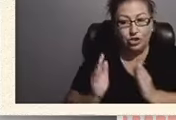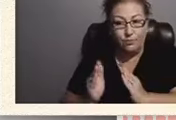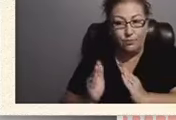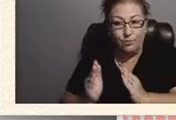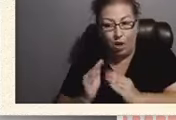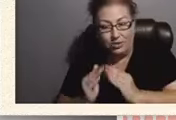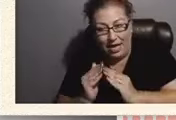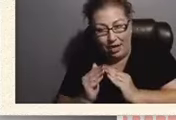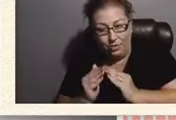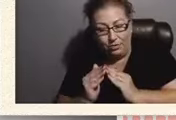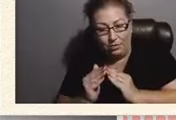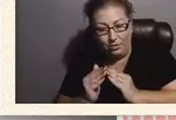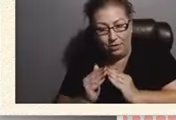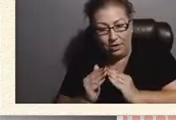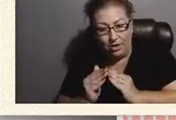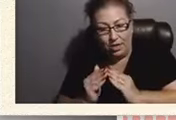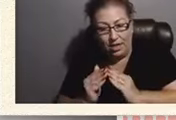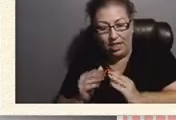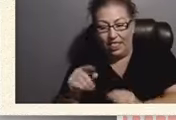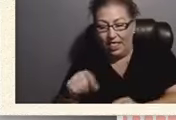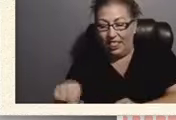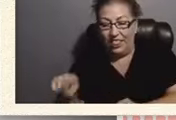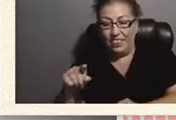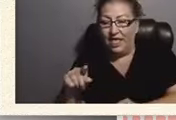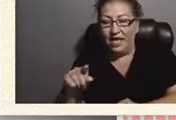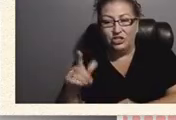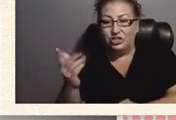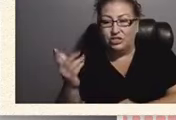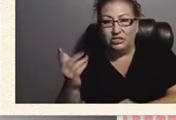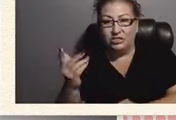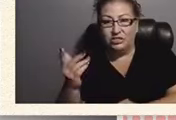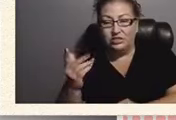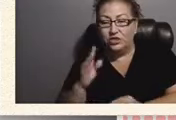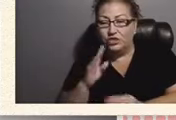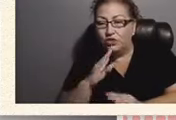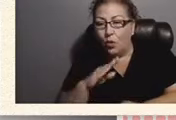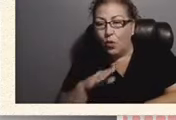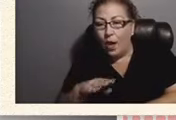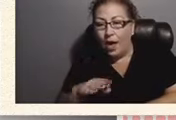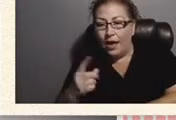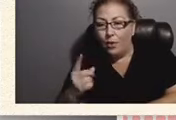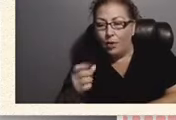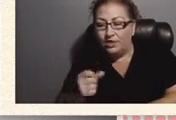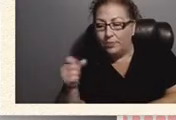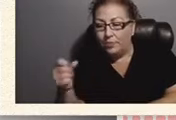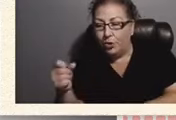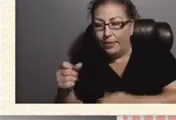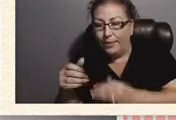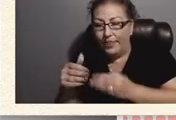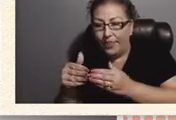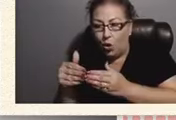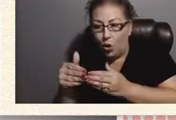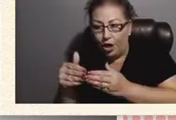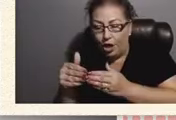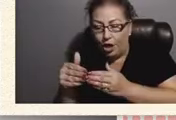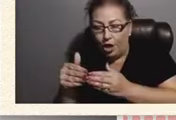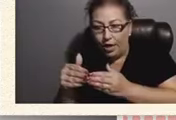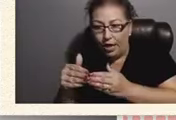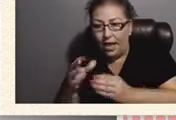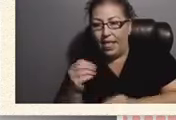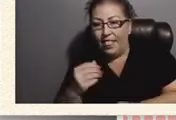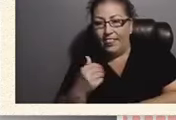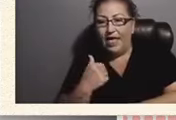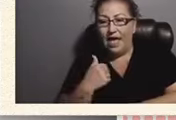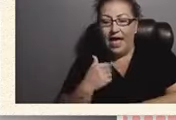they just they took the quiet ones and put them in the corner and then they had a mixed ve